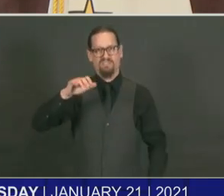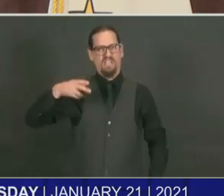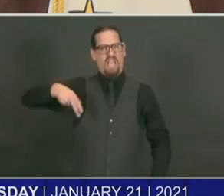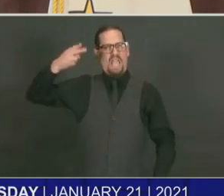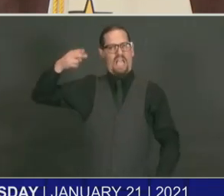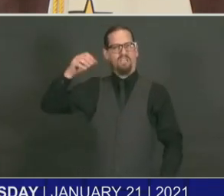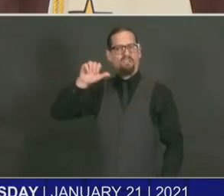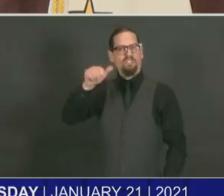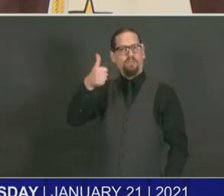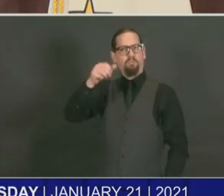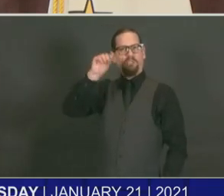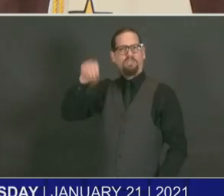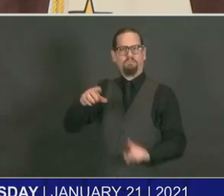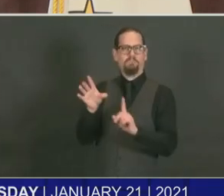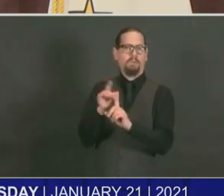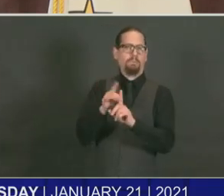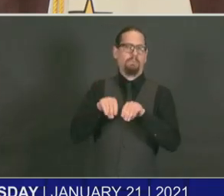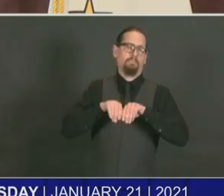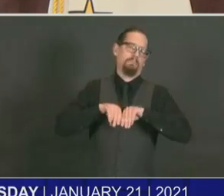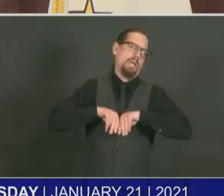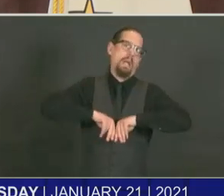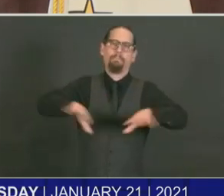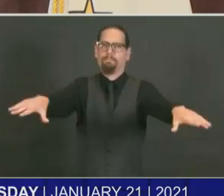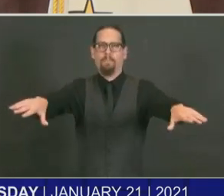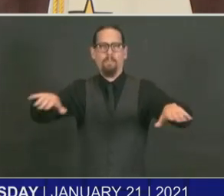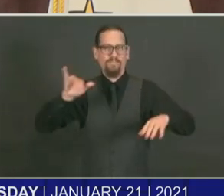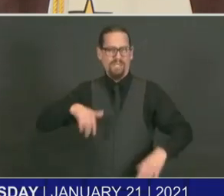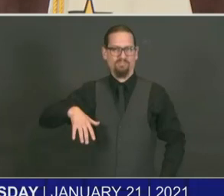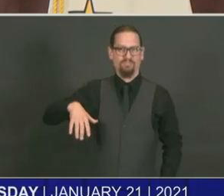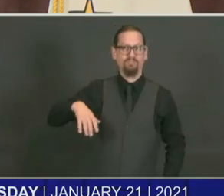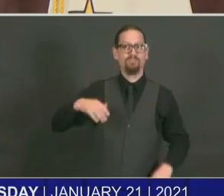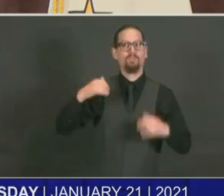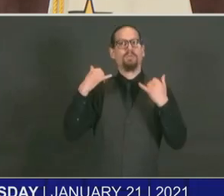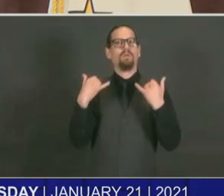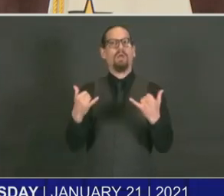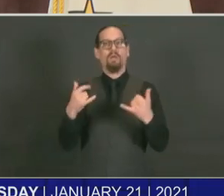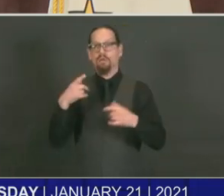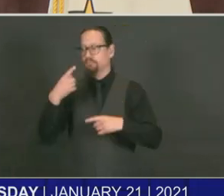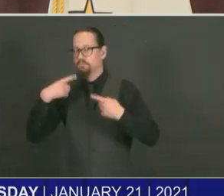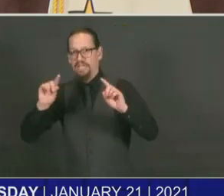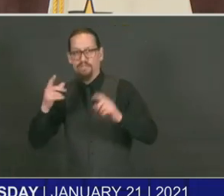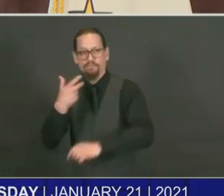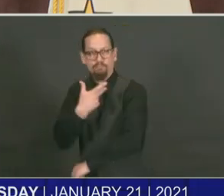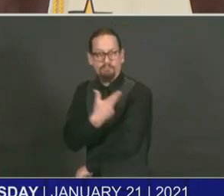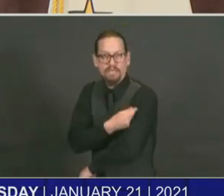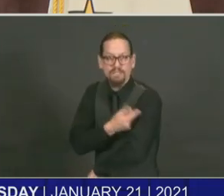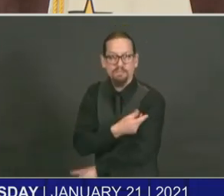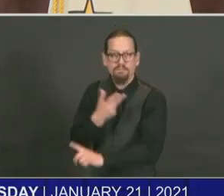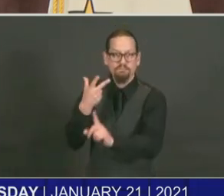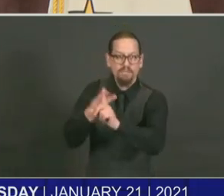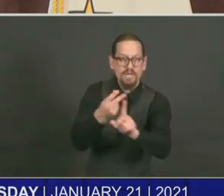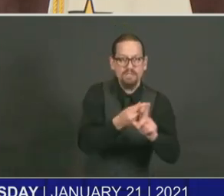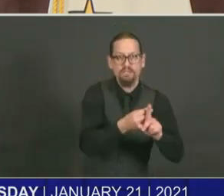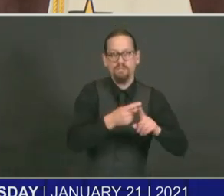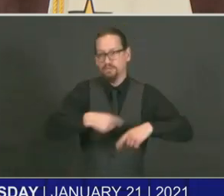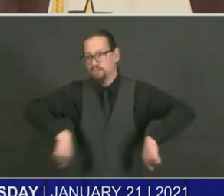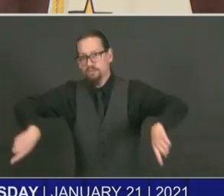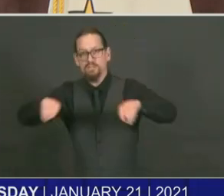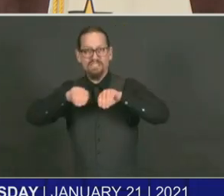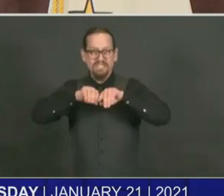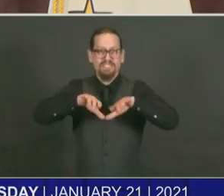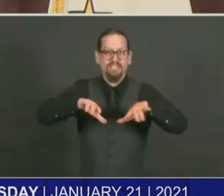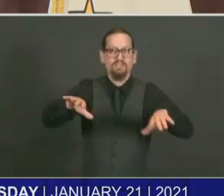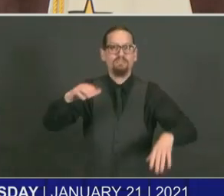more and more vaccine is slowly but steadily getting administered every day in Rhode Island, our